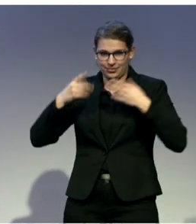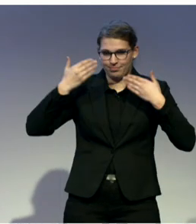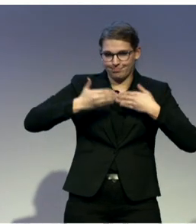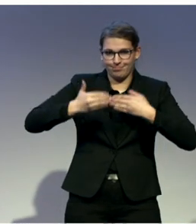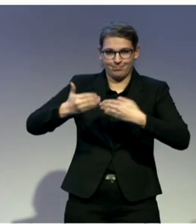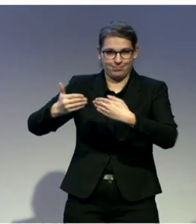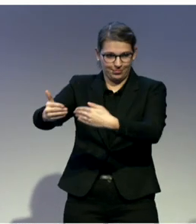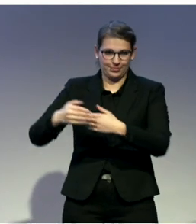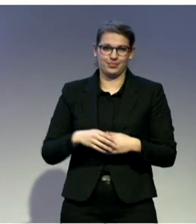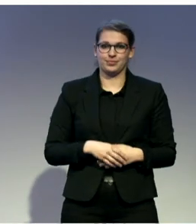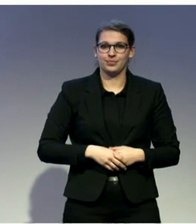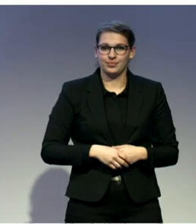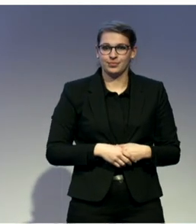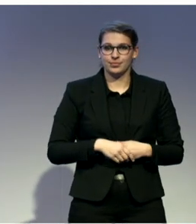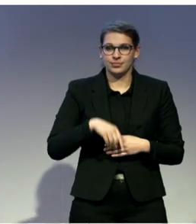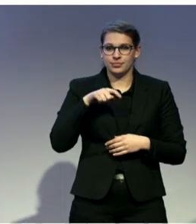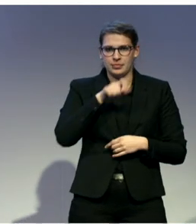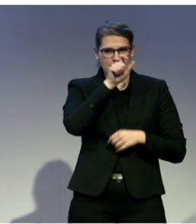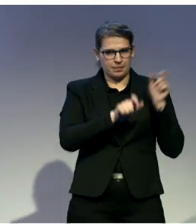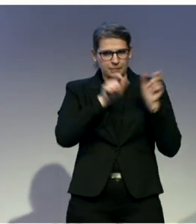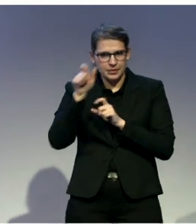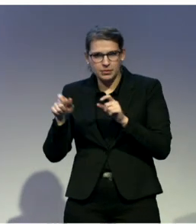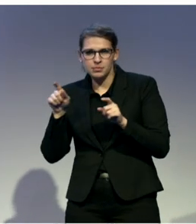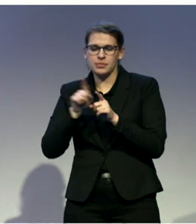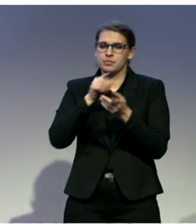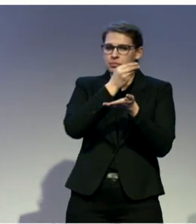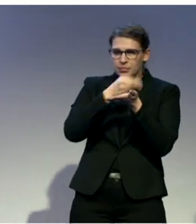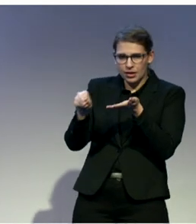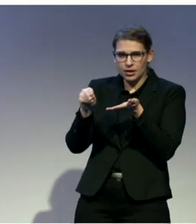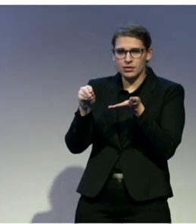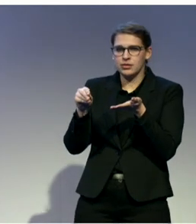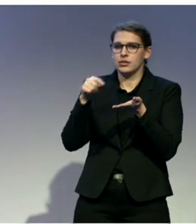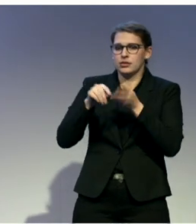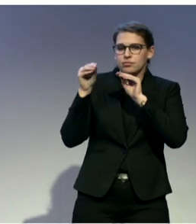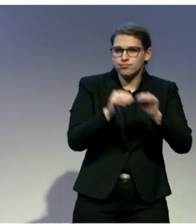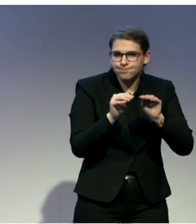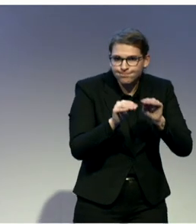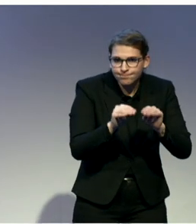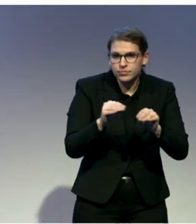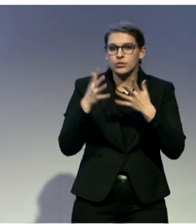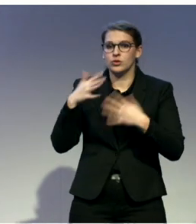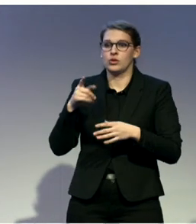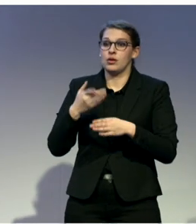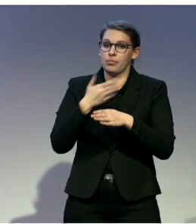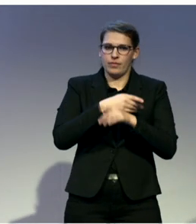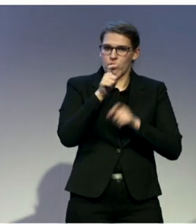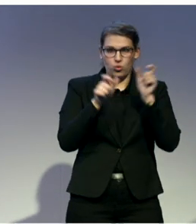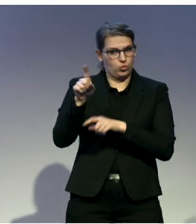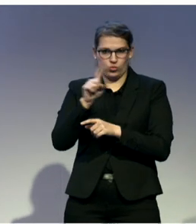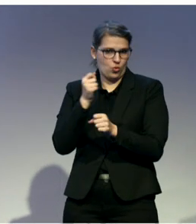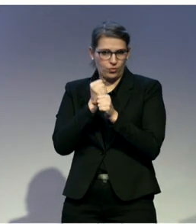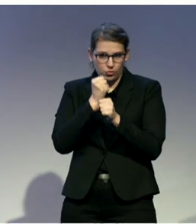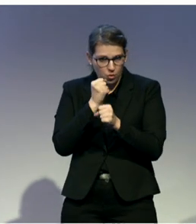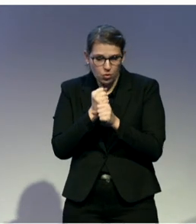paid, which is great, because before that they did not have any job. They are paid, and they are professional instructors,